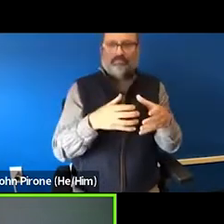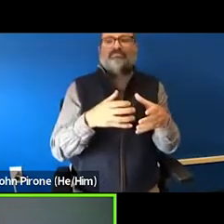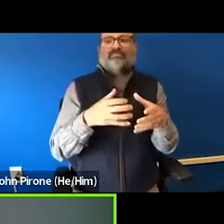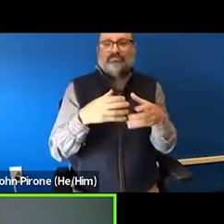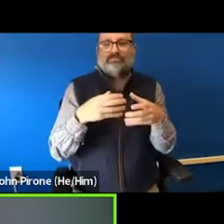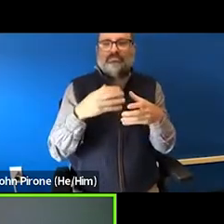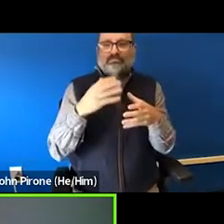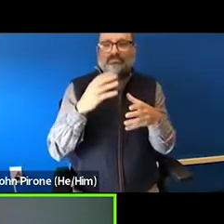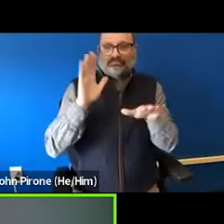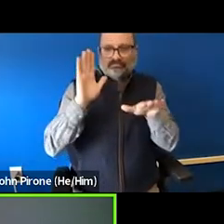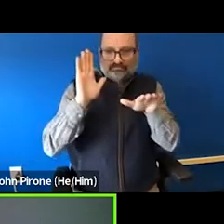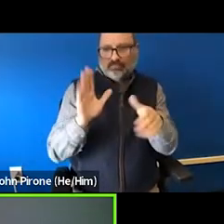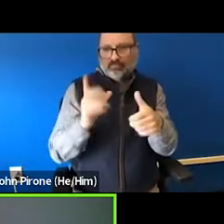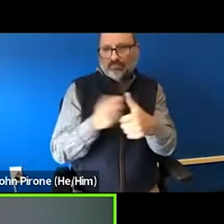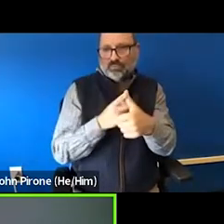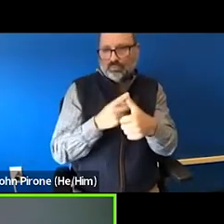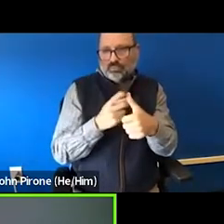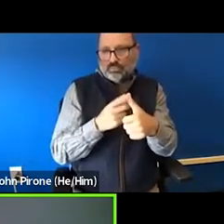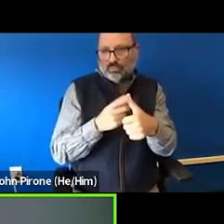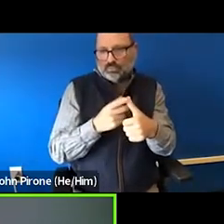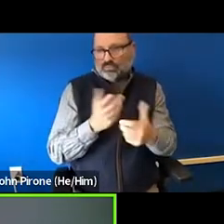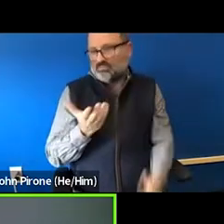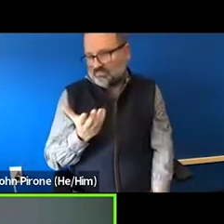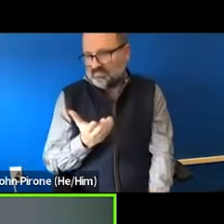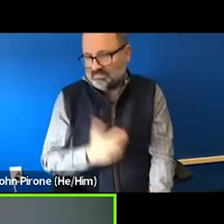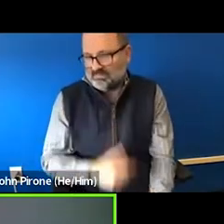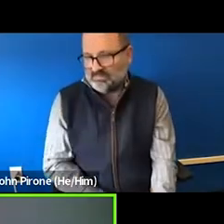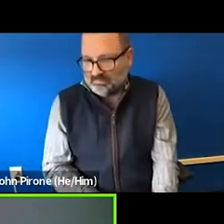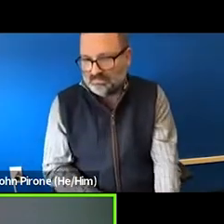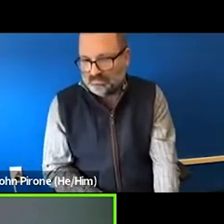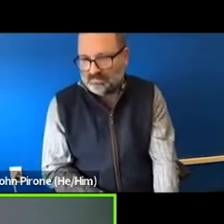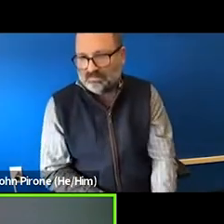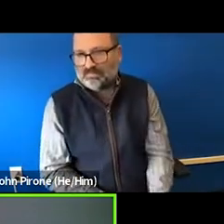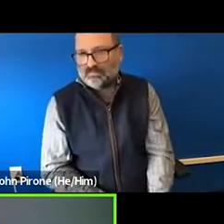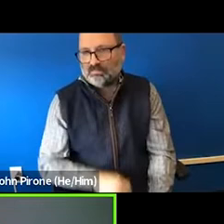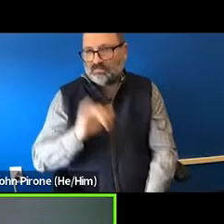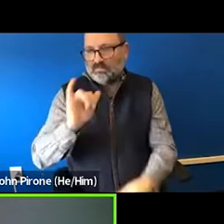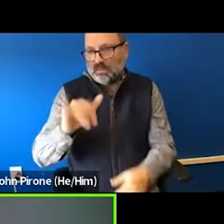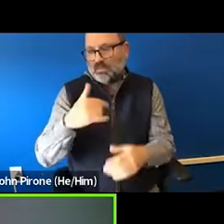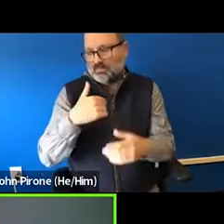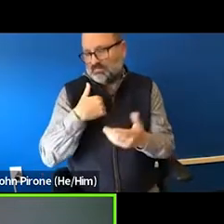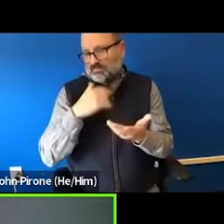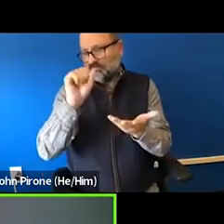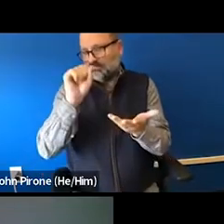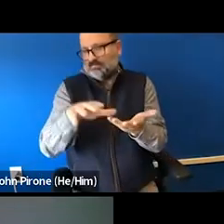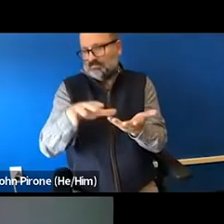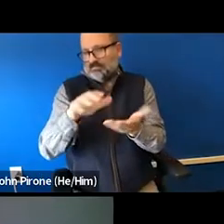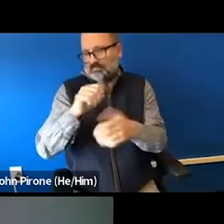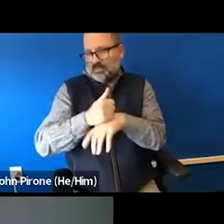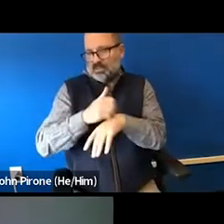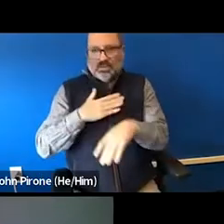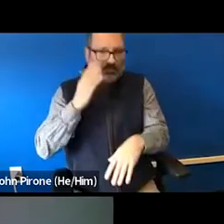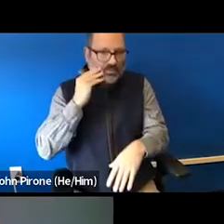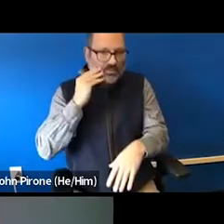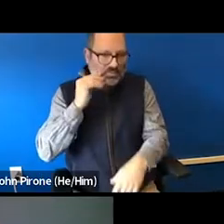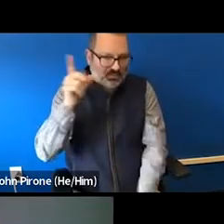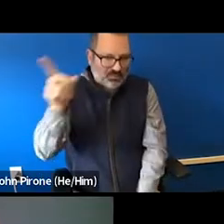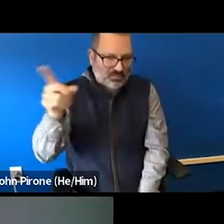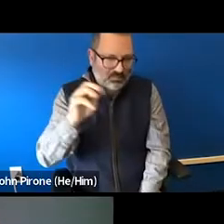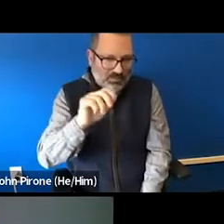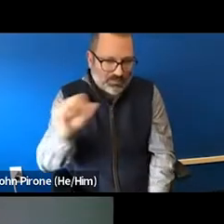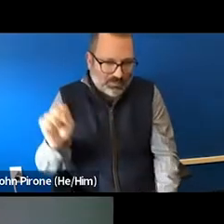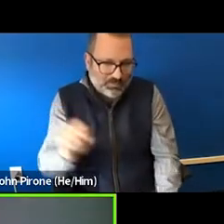taken care of immediately for testimony. So, um, no, that,